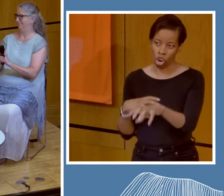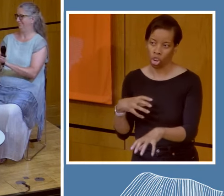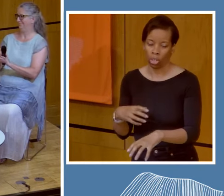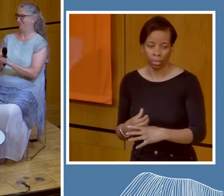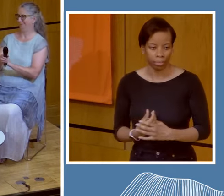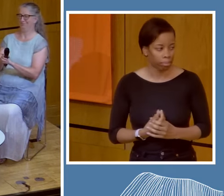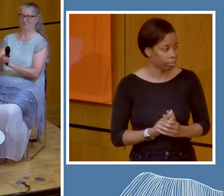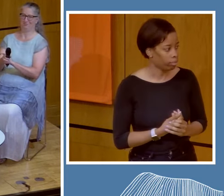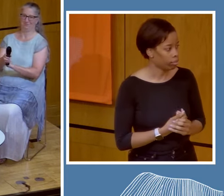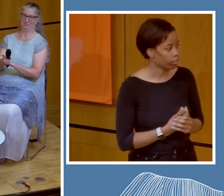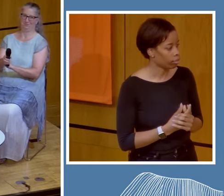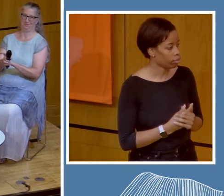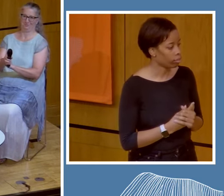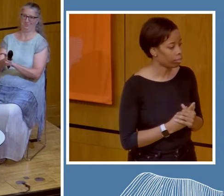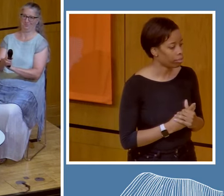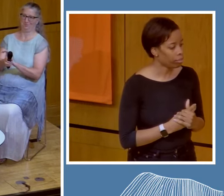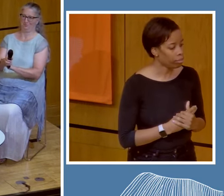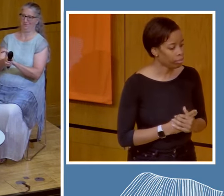Thank you. Thank you.